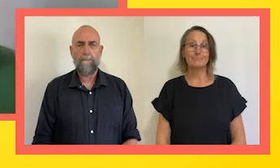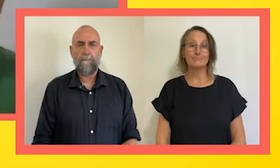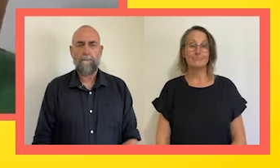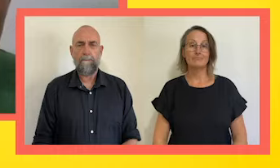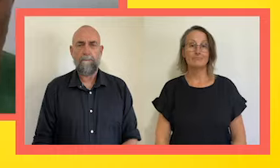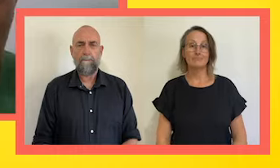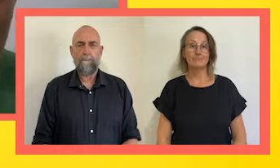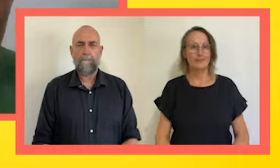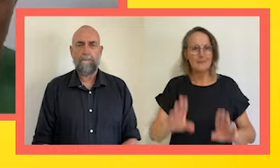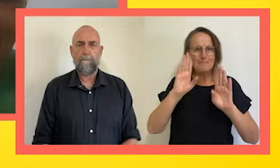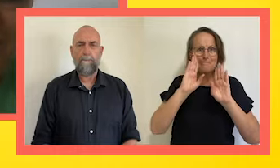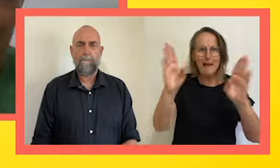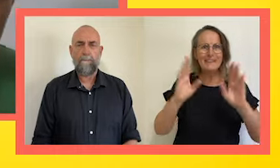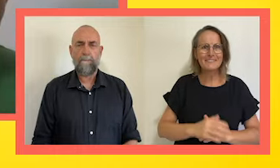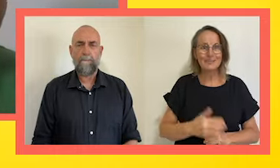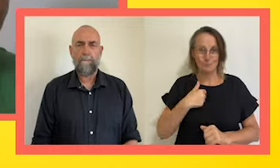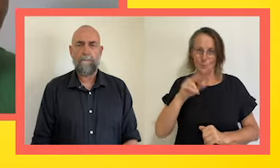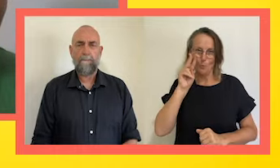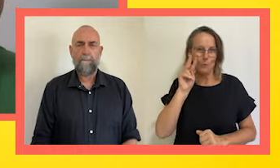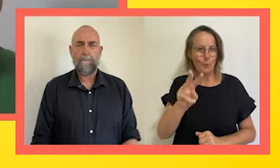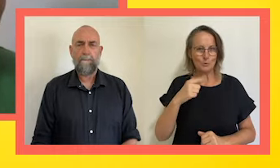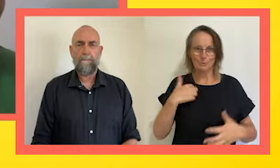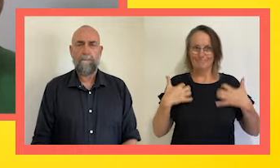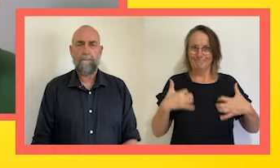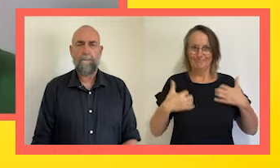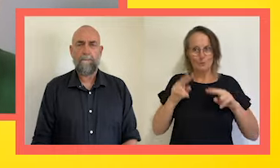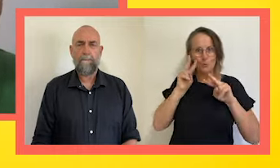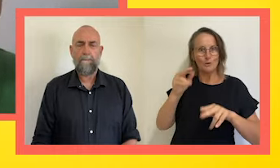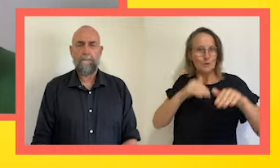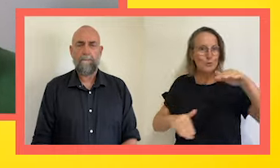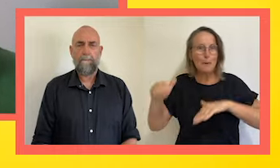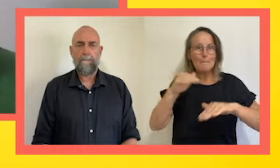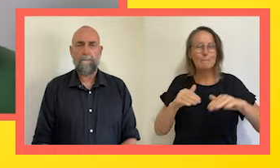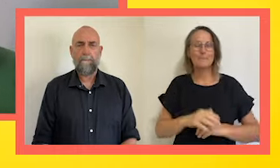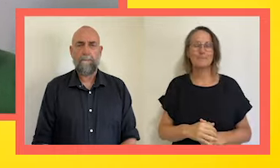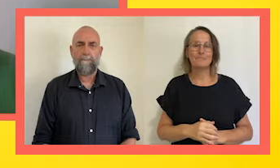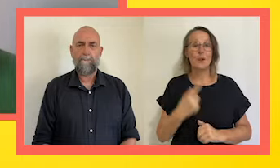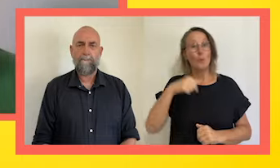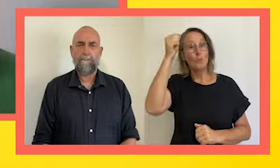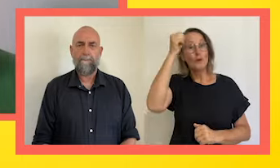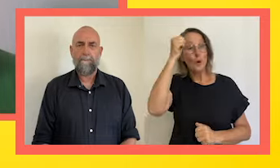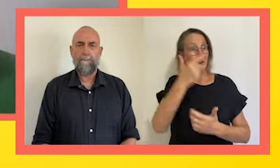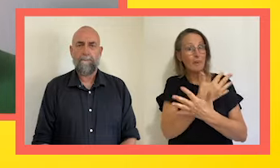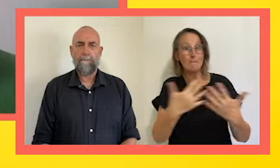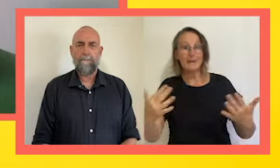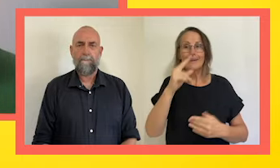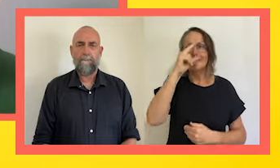Amazing. Well, we'll all certainly be watching that and tuning in. There are always young dolphin swimmers coming through the ranks. Who have you seen and